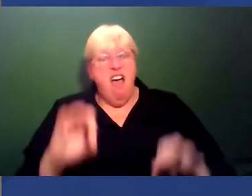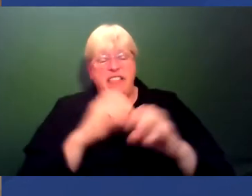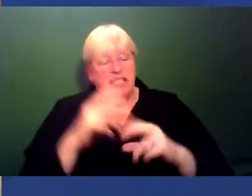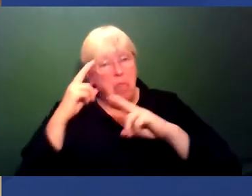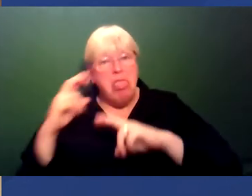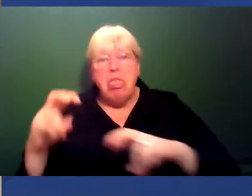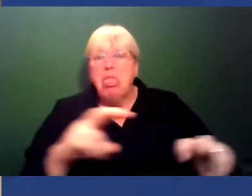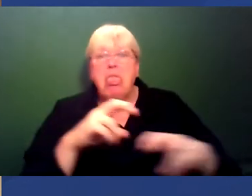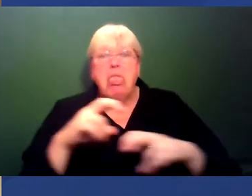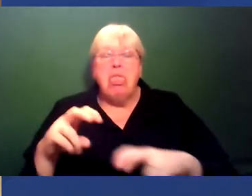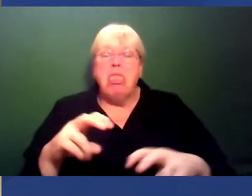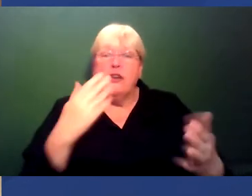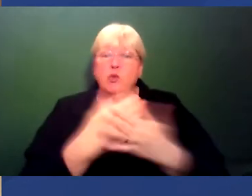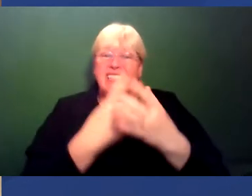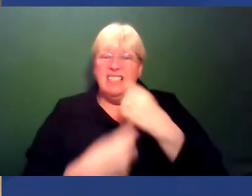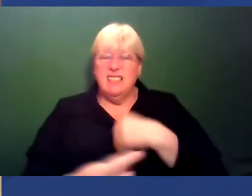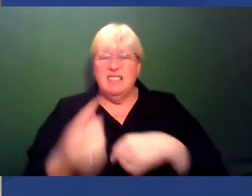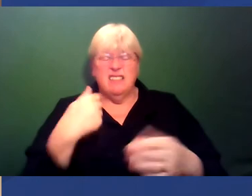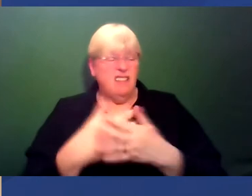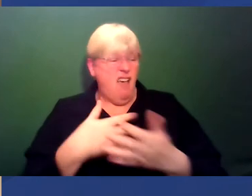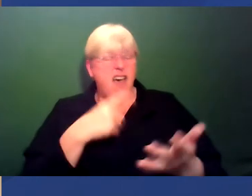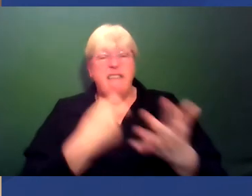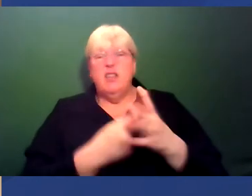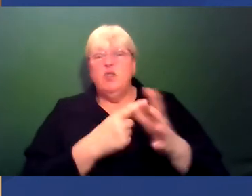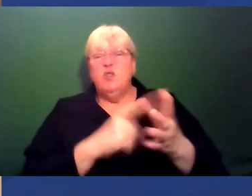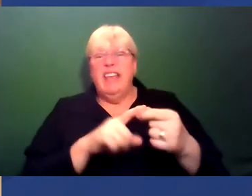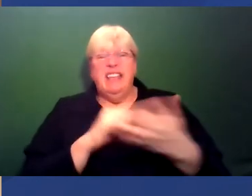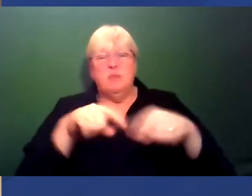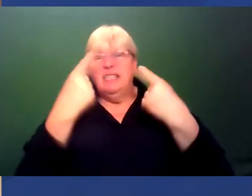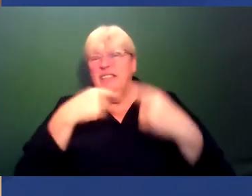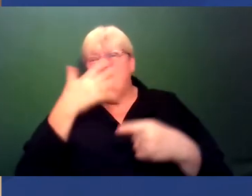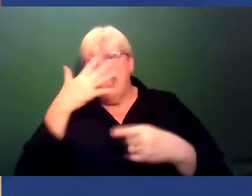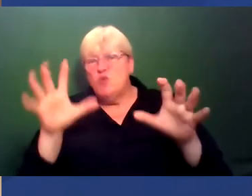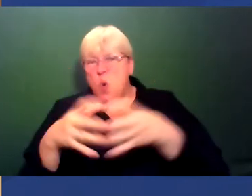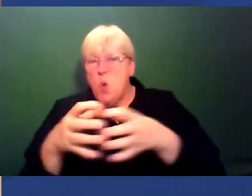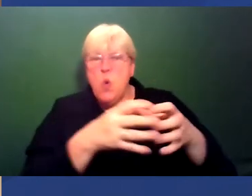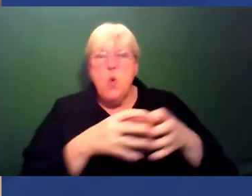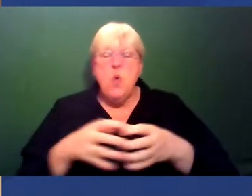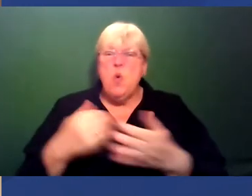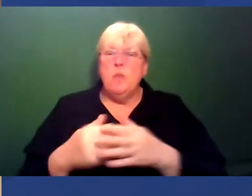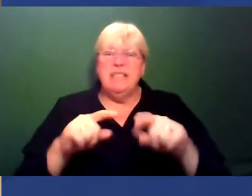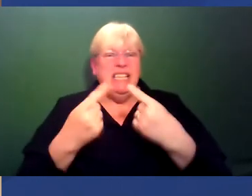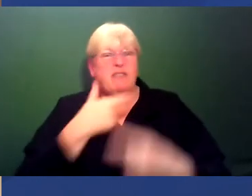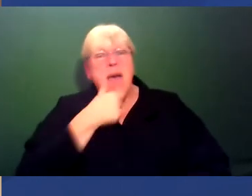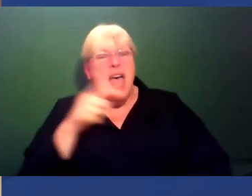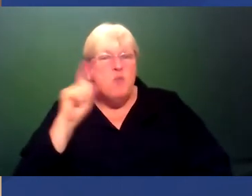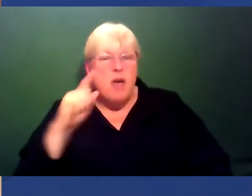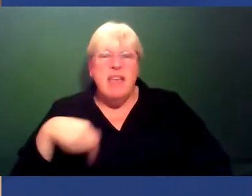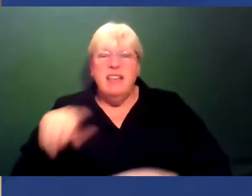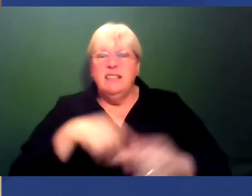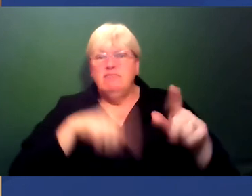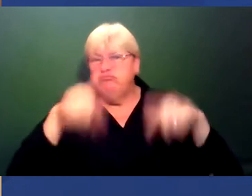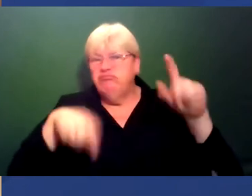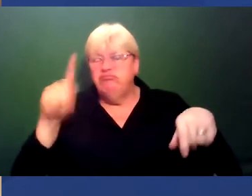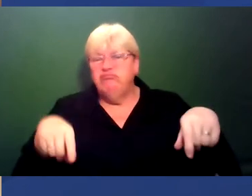the self-citation rates and how they fall across different demographics, how they fall between, you know, across different genders and they do serve